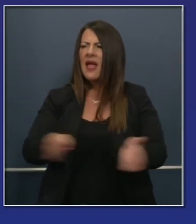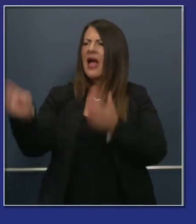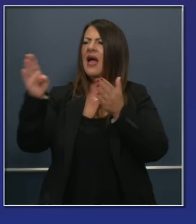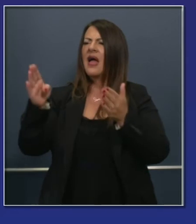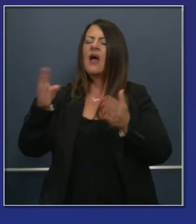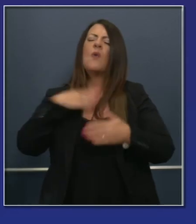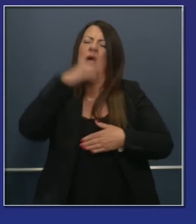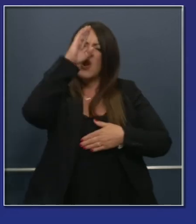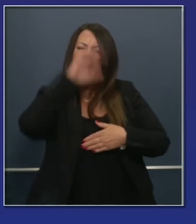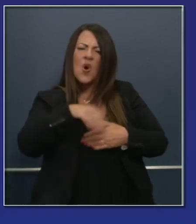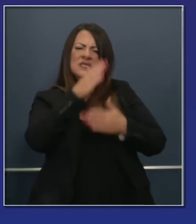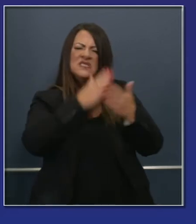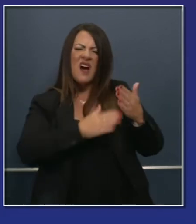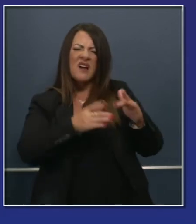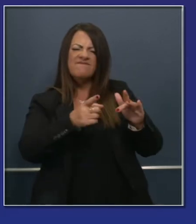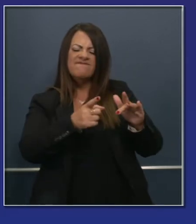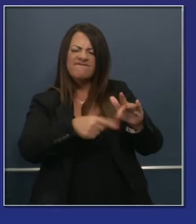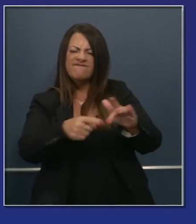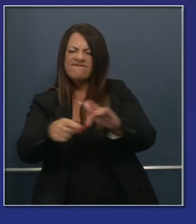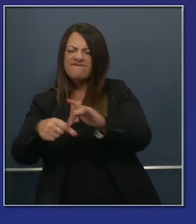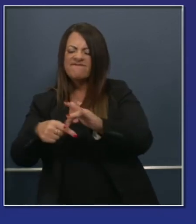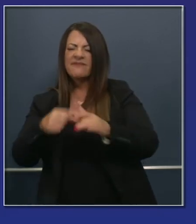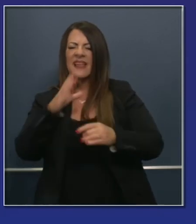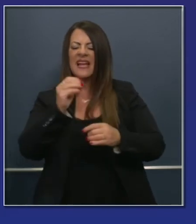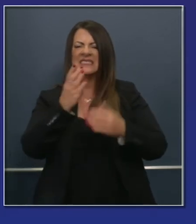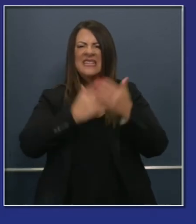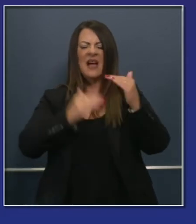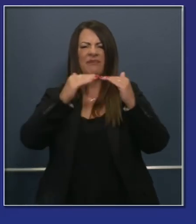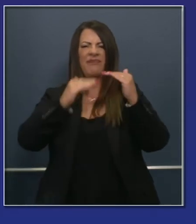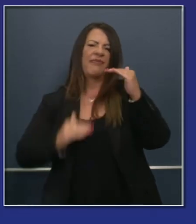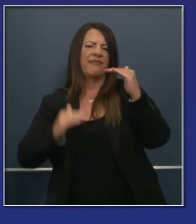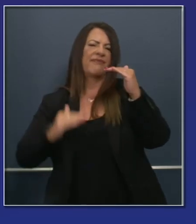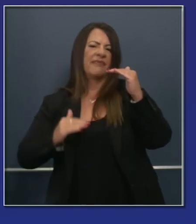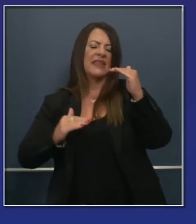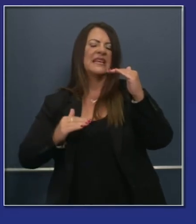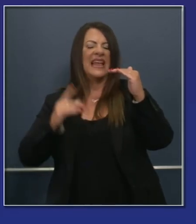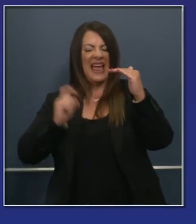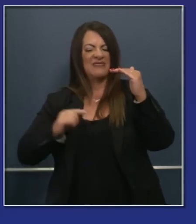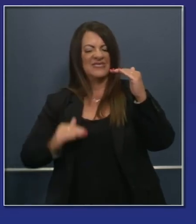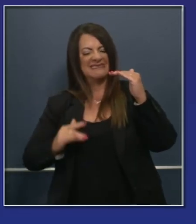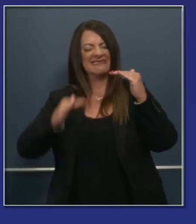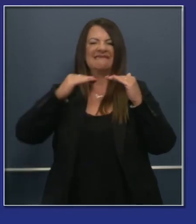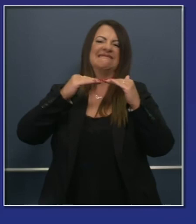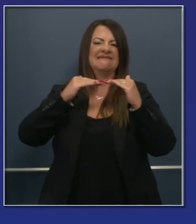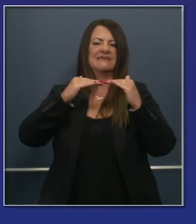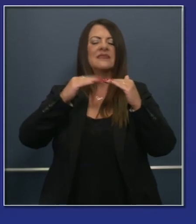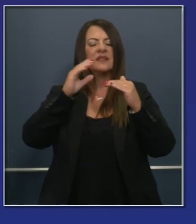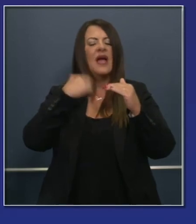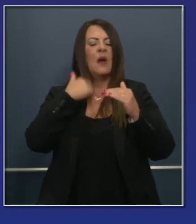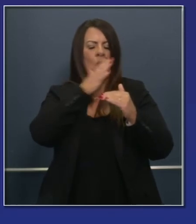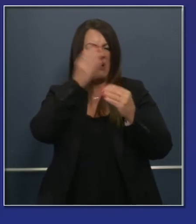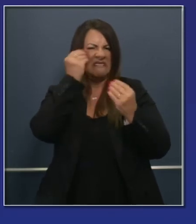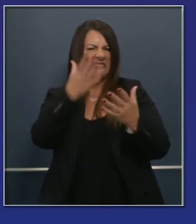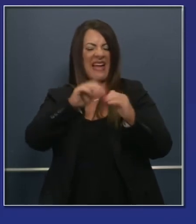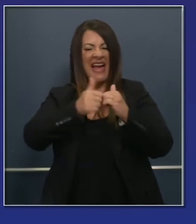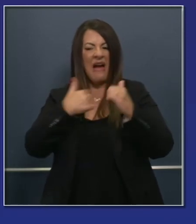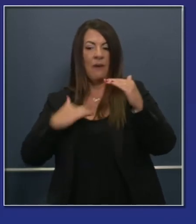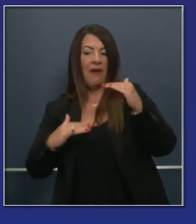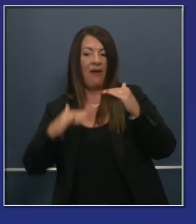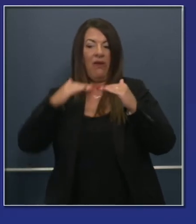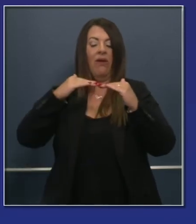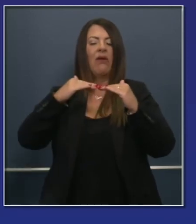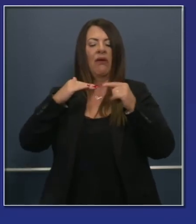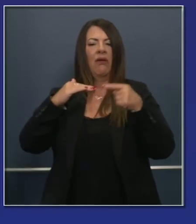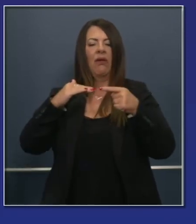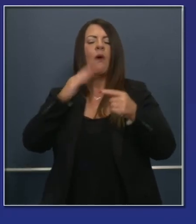and a lot of inequities that need to be addressed and so we will get to some of the details of what we're planning to do in that space in a moment